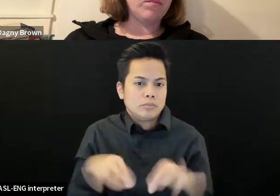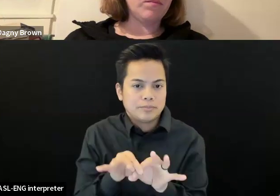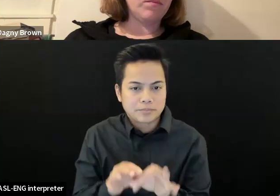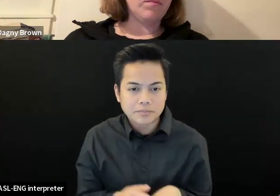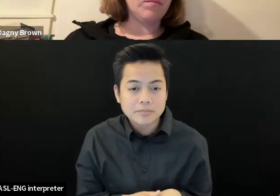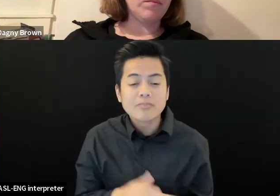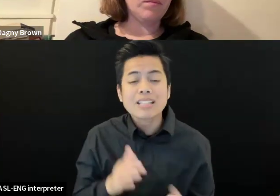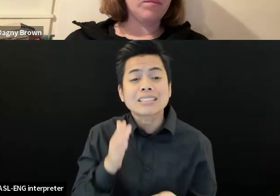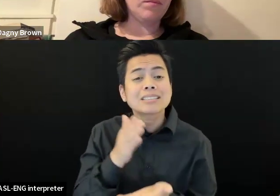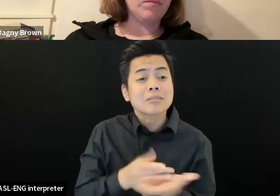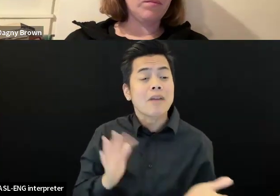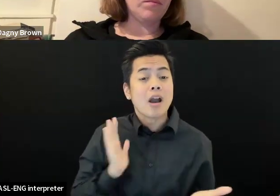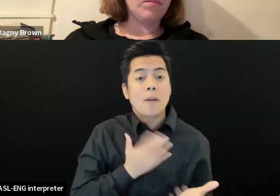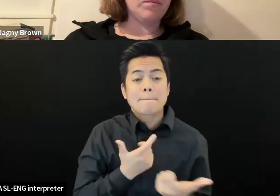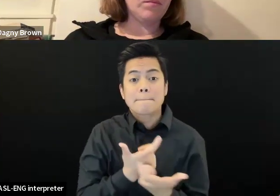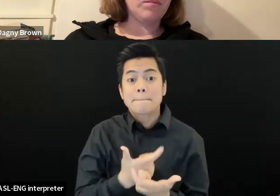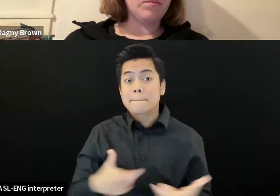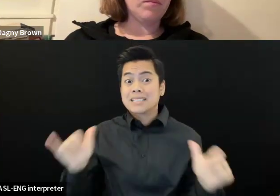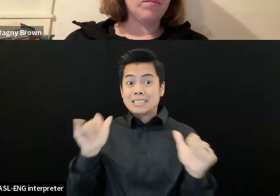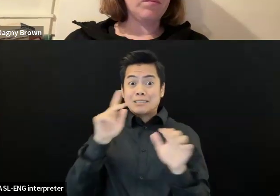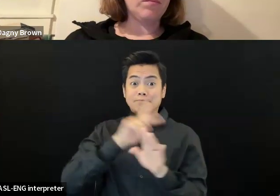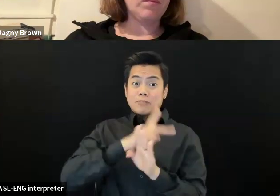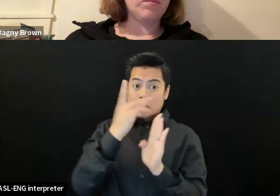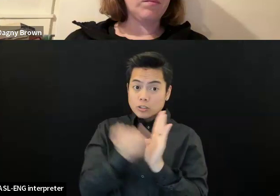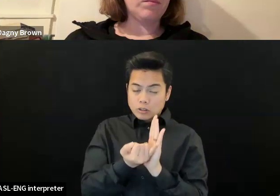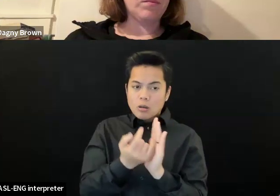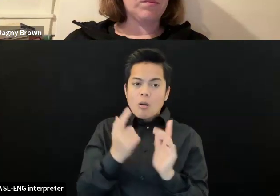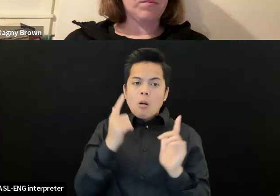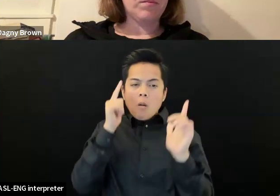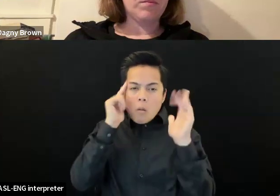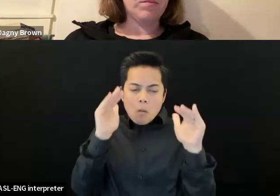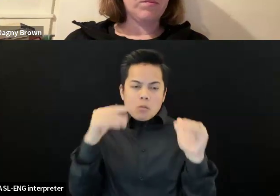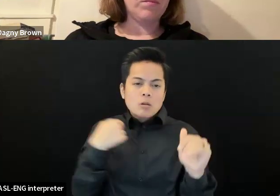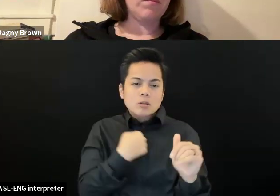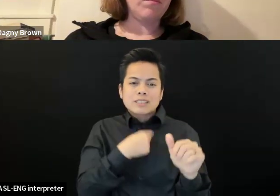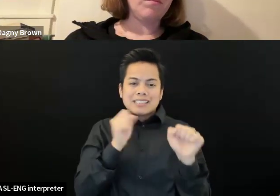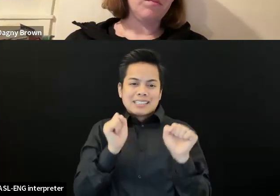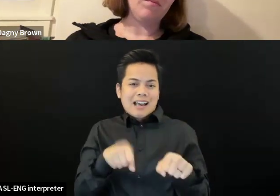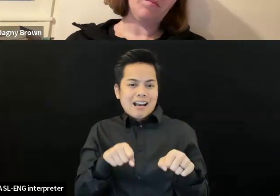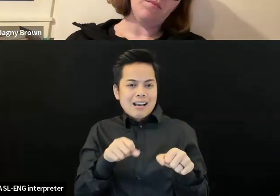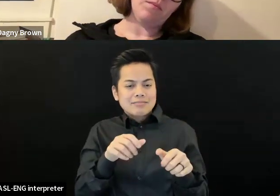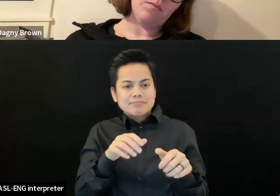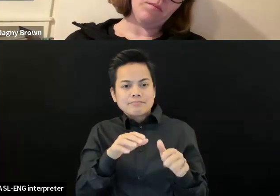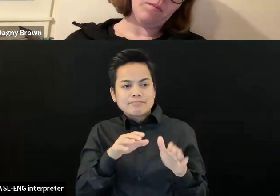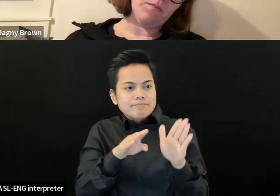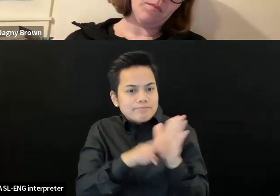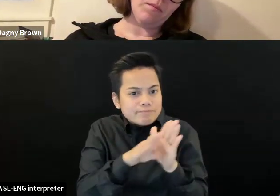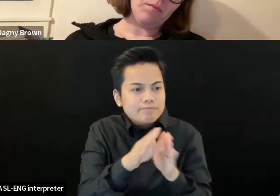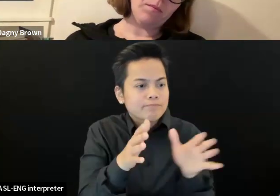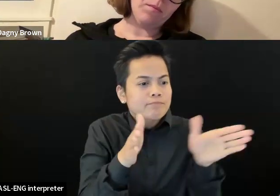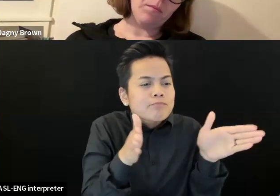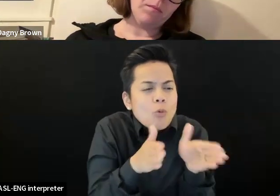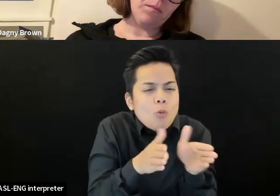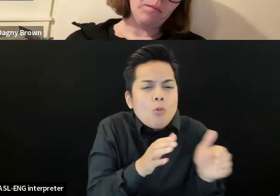we also hope that we can develop smaller committees. So for example, with Superfest, um, we'll have a committee of, uh,